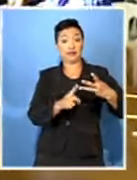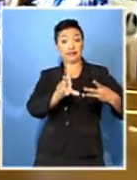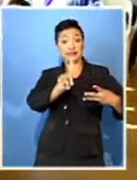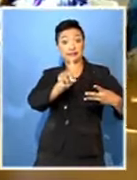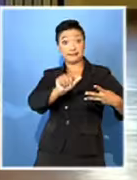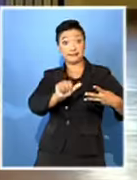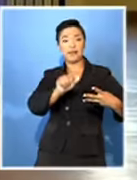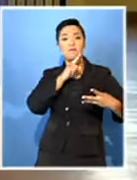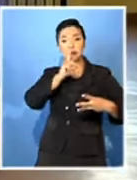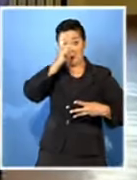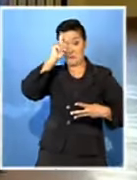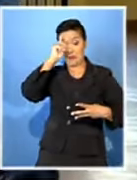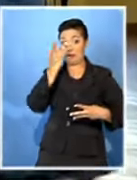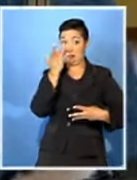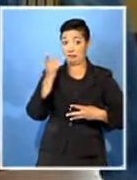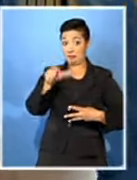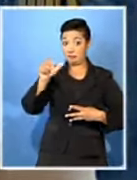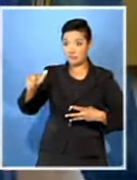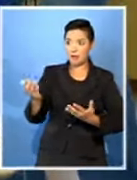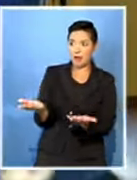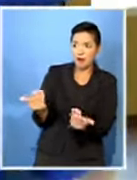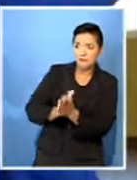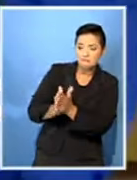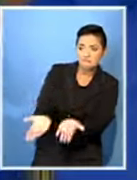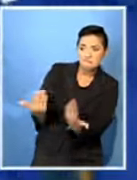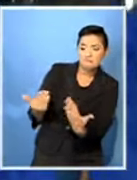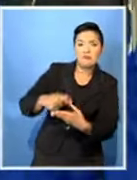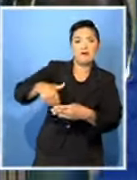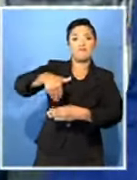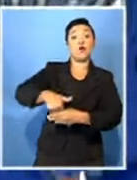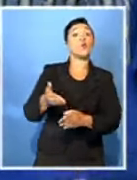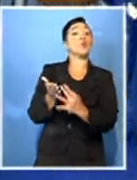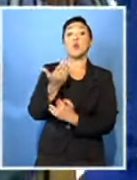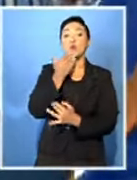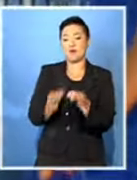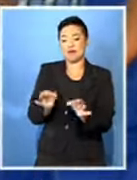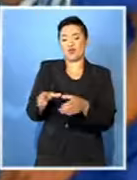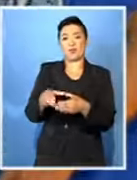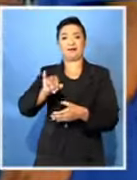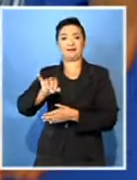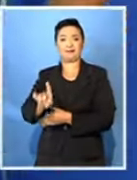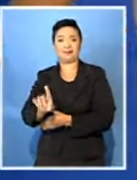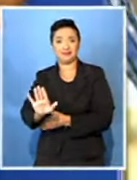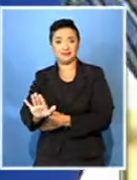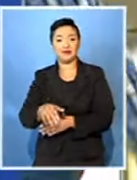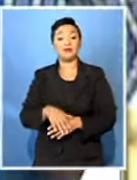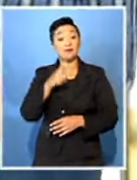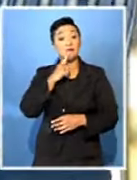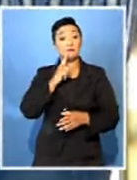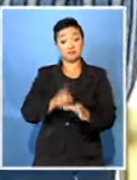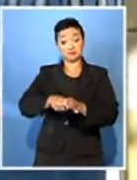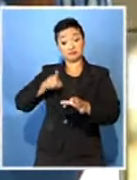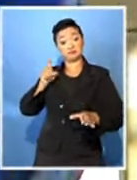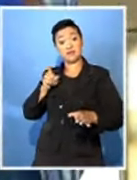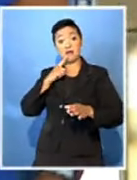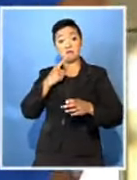bringing in the coloured and black vote when she was the leader of the ID. She insists that her resignation has nothing to do with